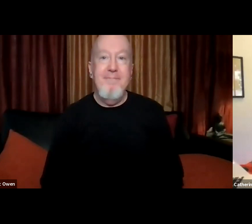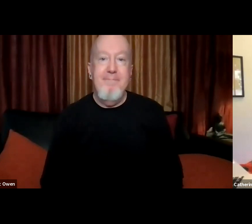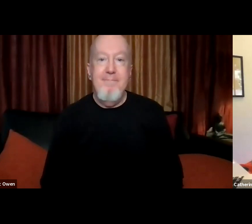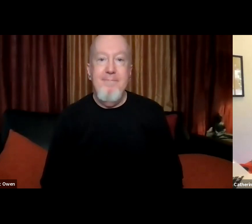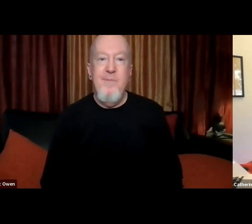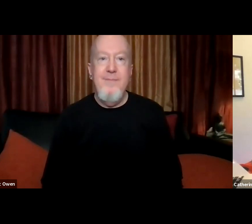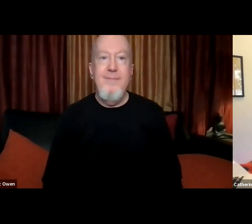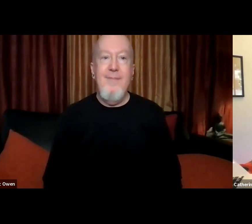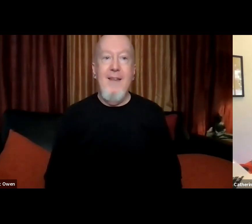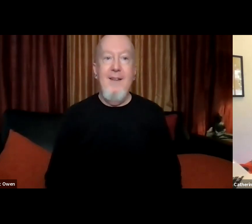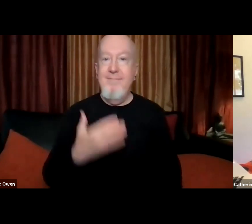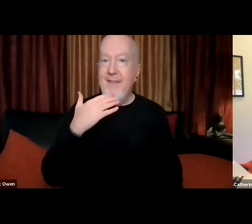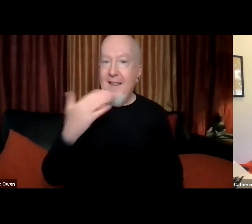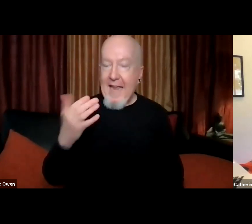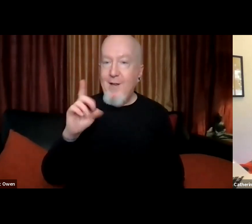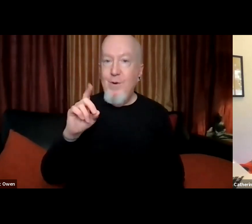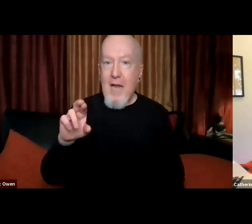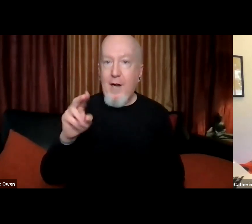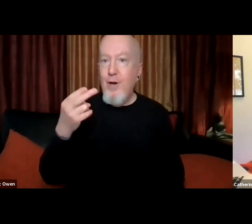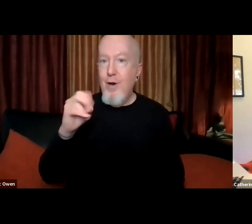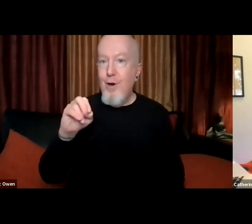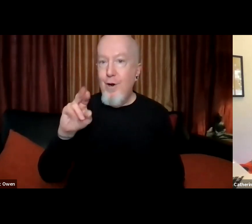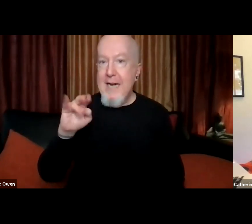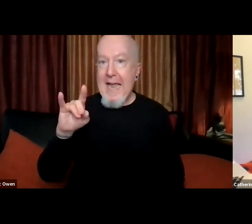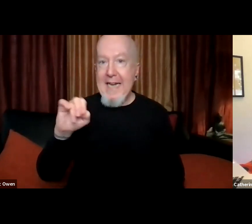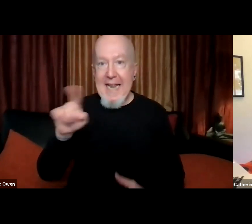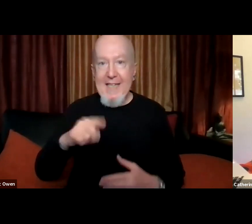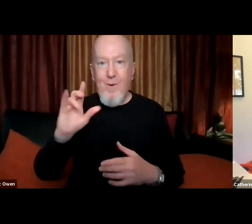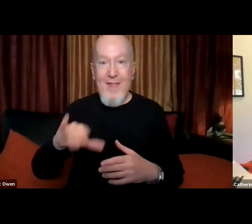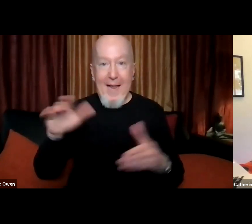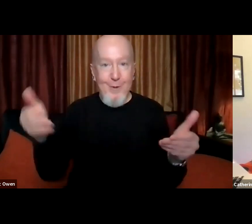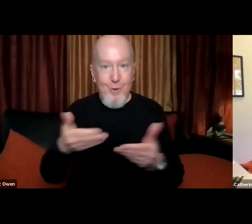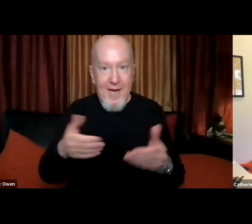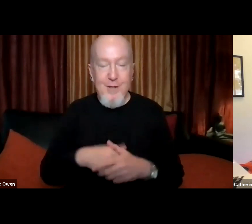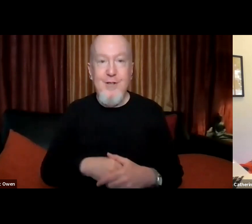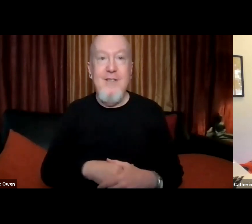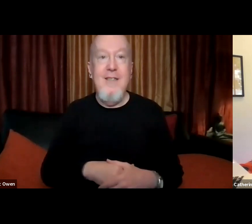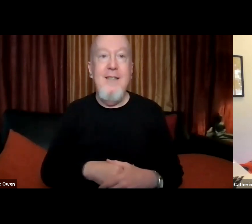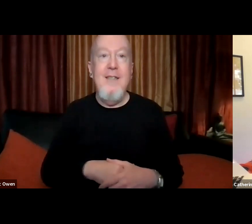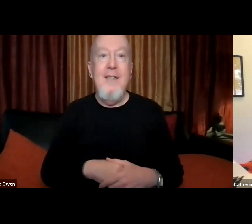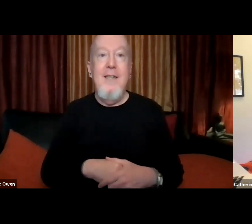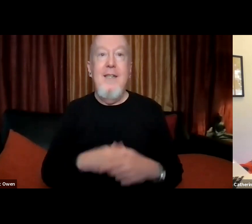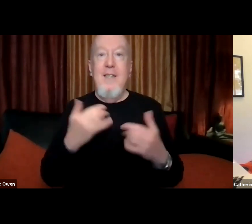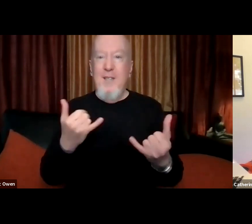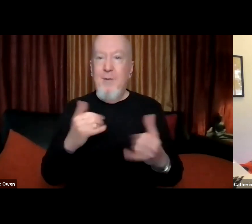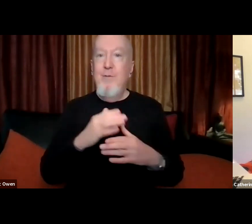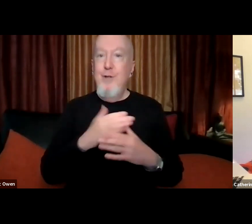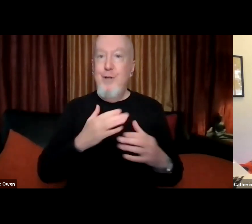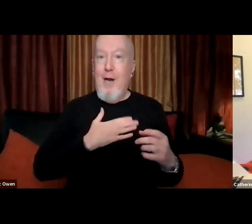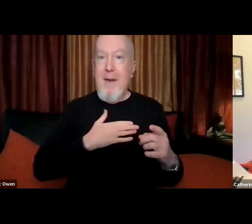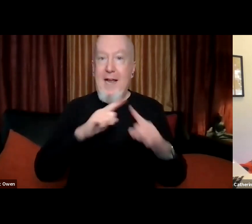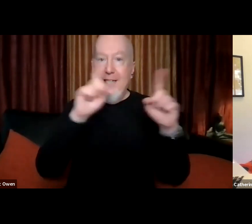thank you dr hernandez for that introduction i am going to share my screen